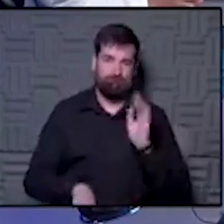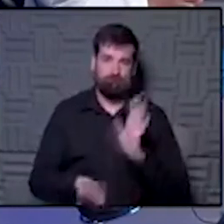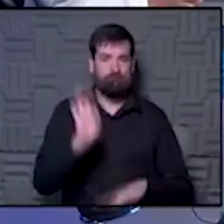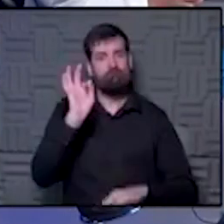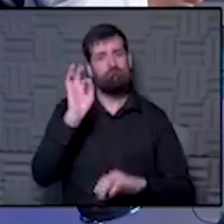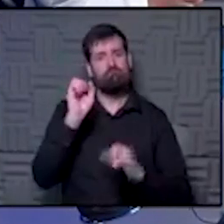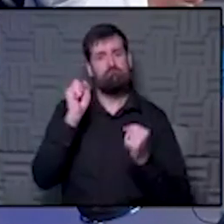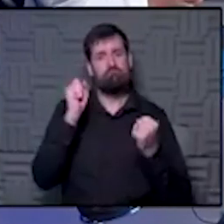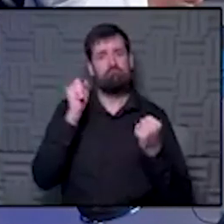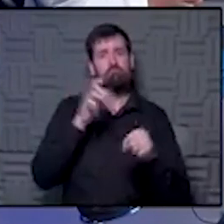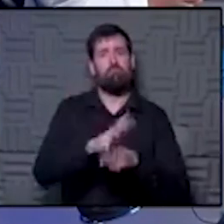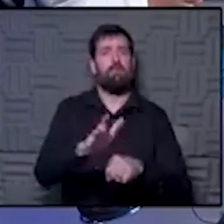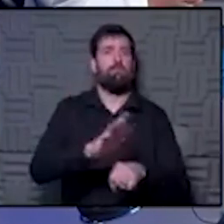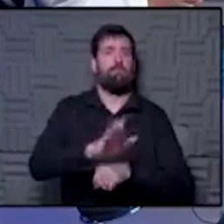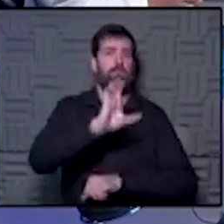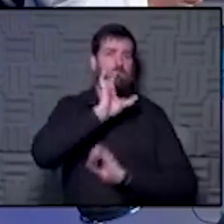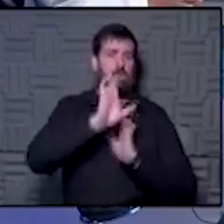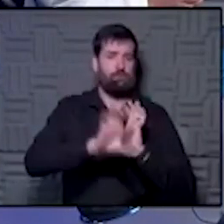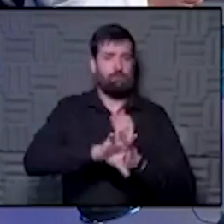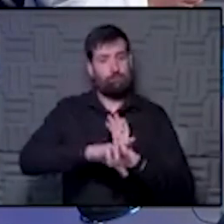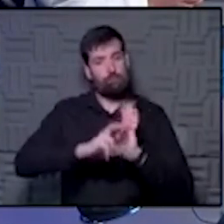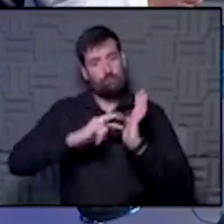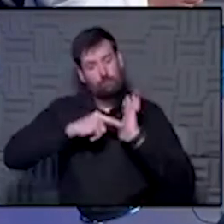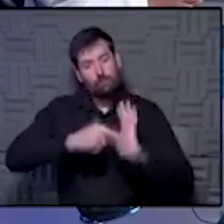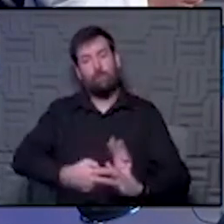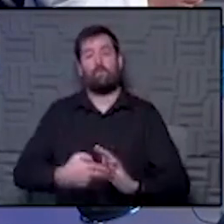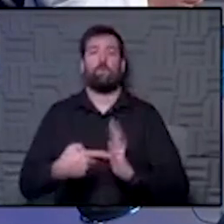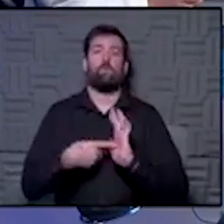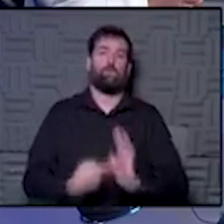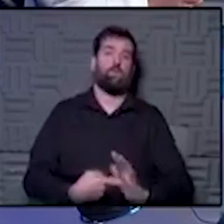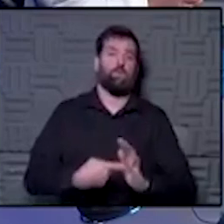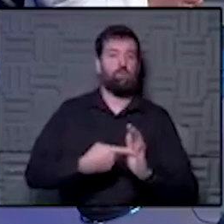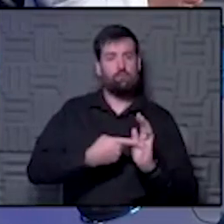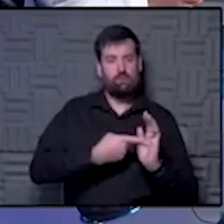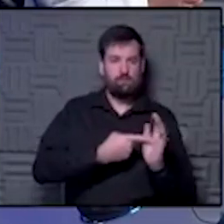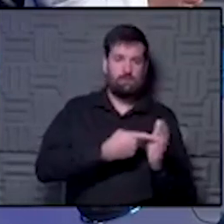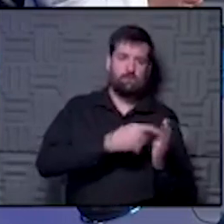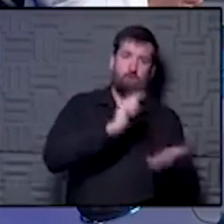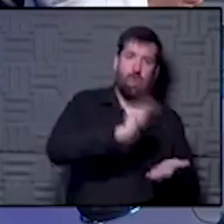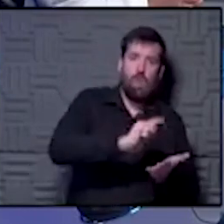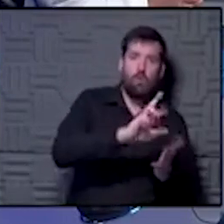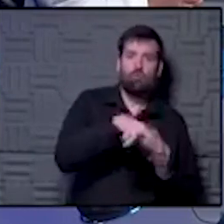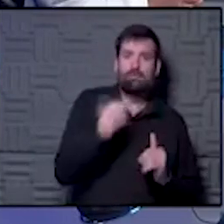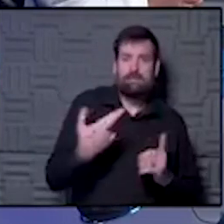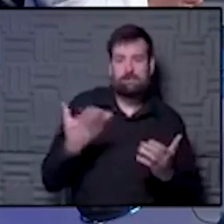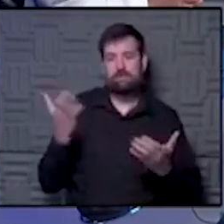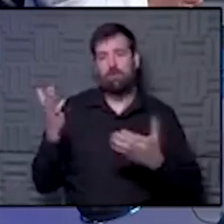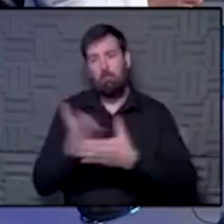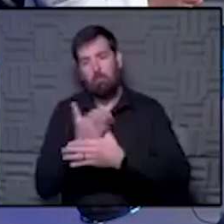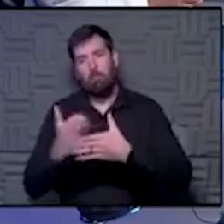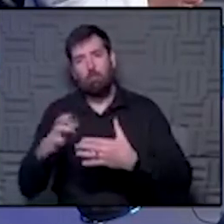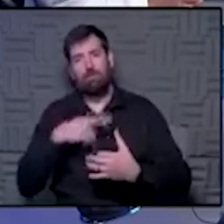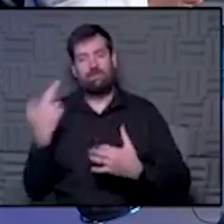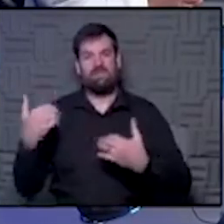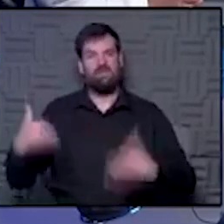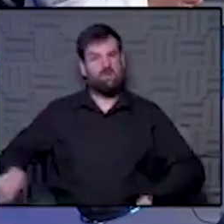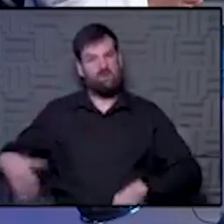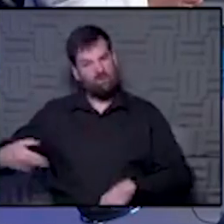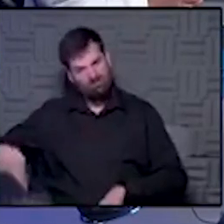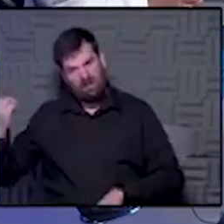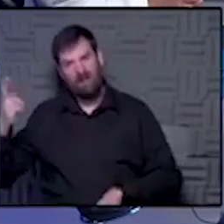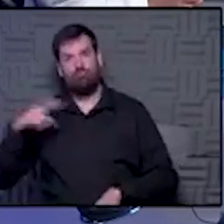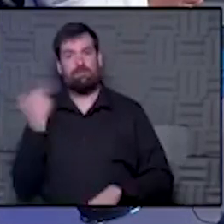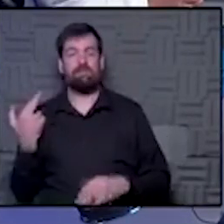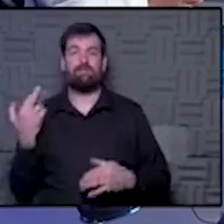infographics that show the risk spectrum of low risk, medium risk, high risk, and the highest risk if